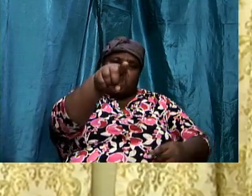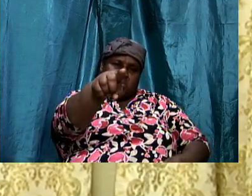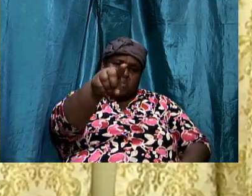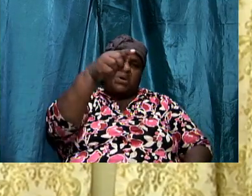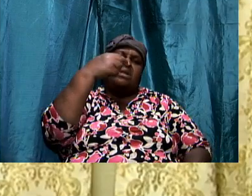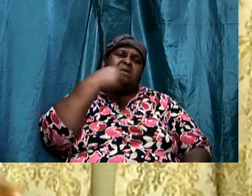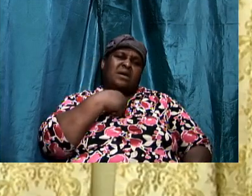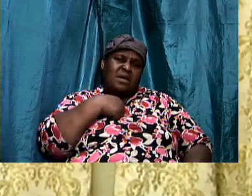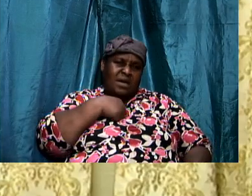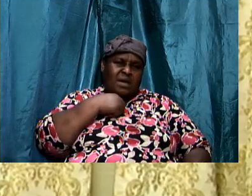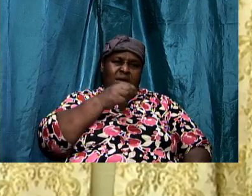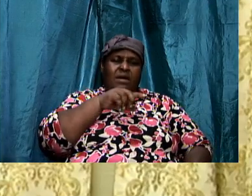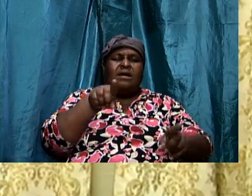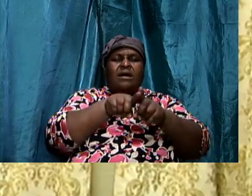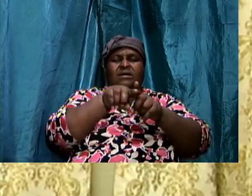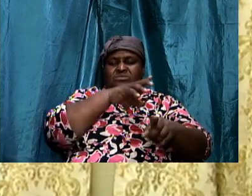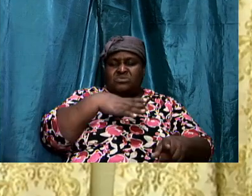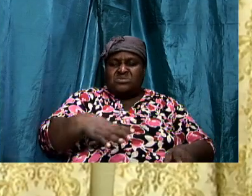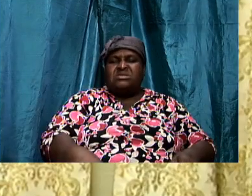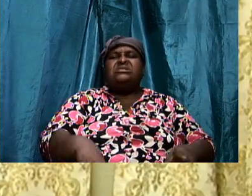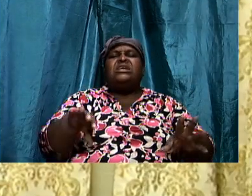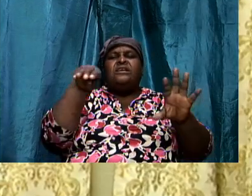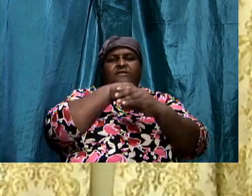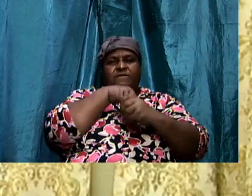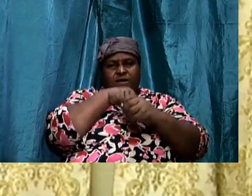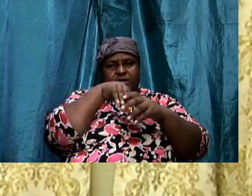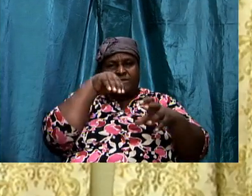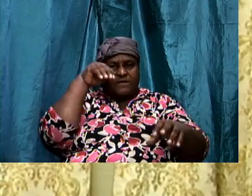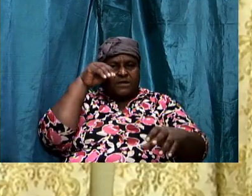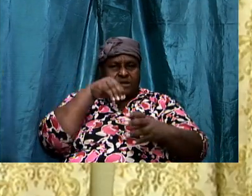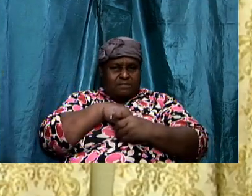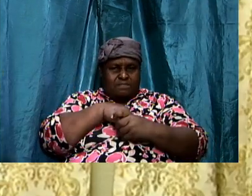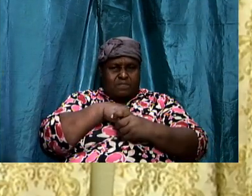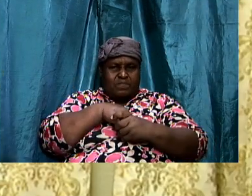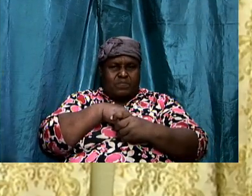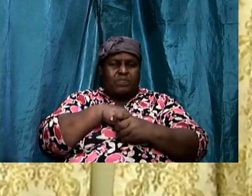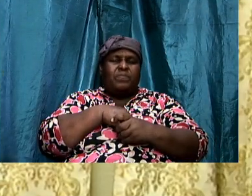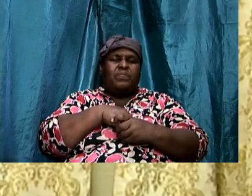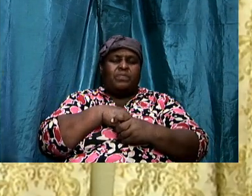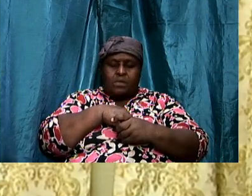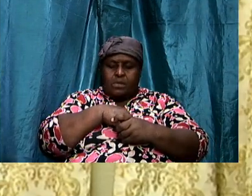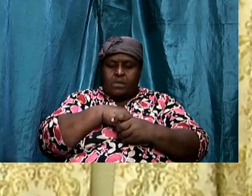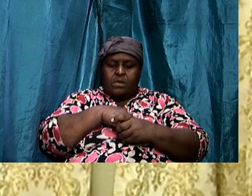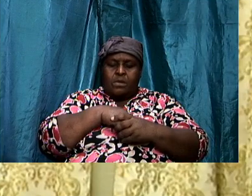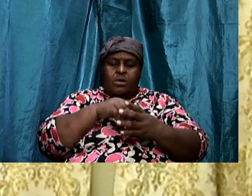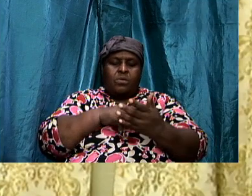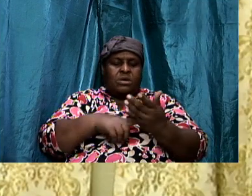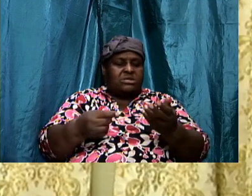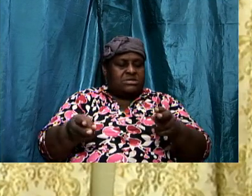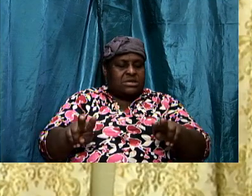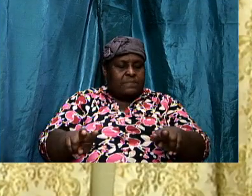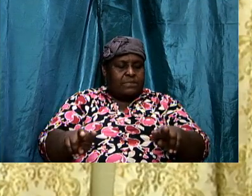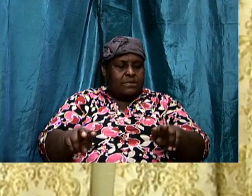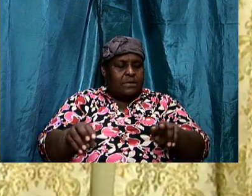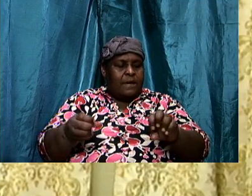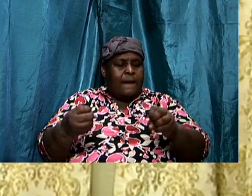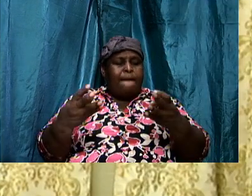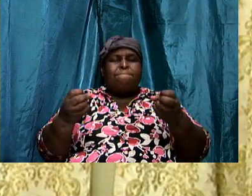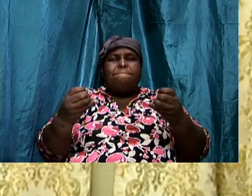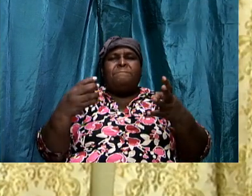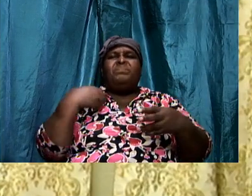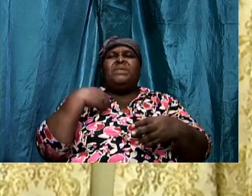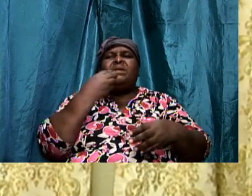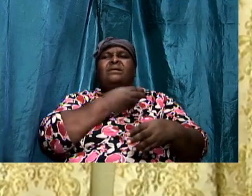Christians are engaged in. You see. What has happened. Is that many of us. And it is the